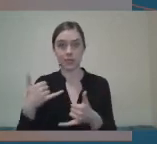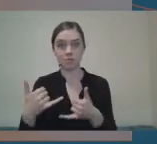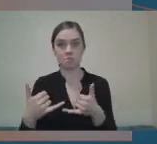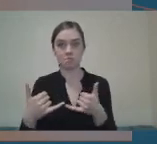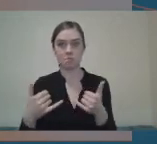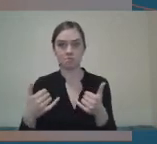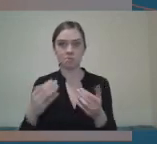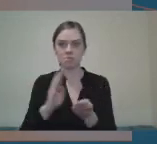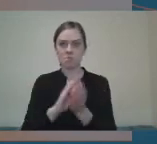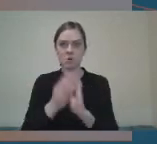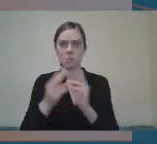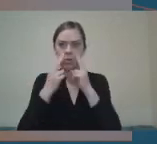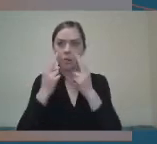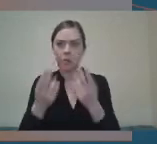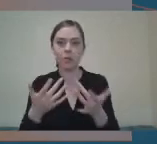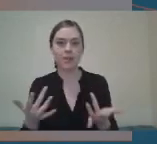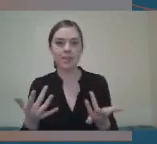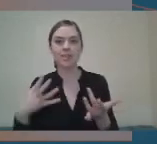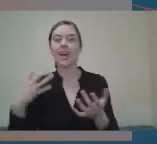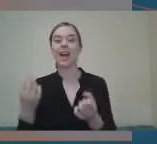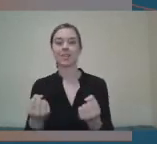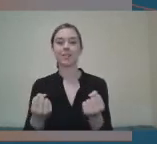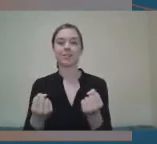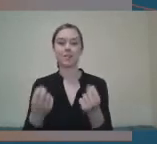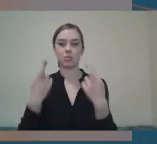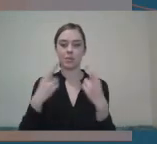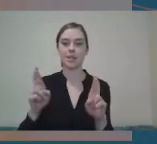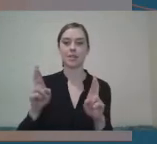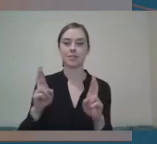normalised for us to have representation